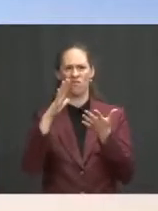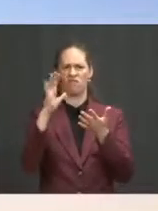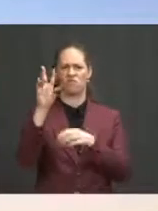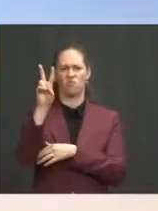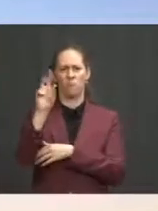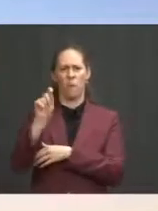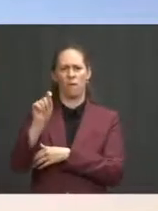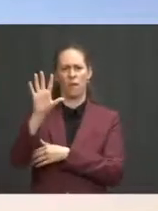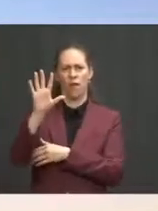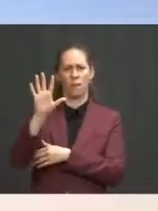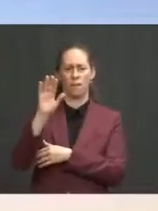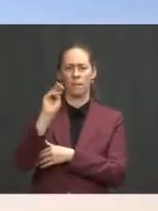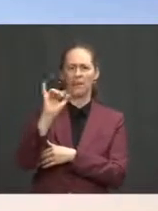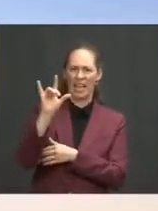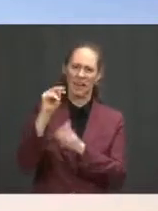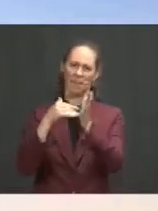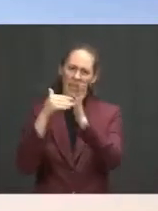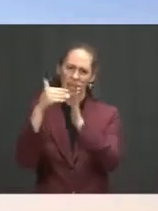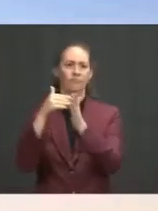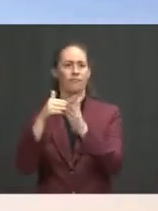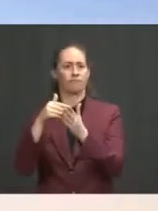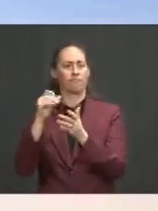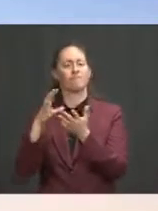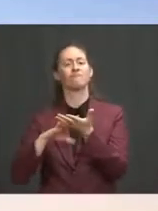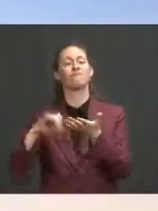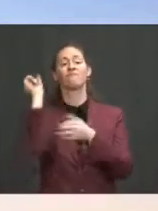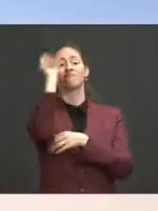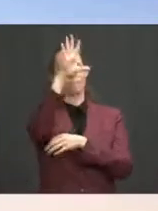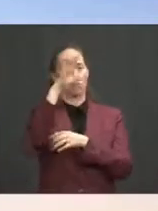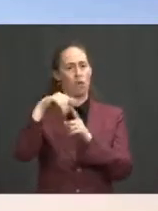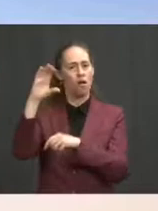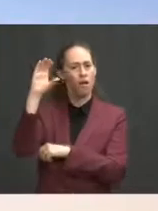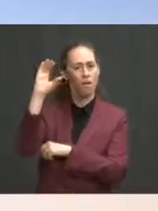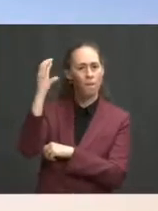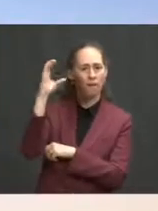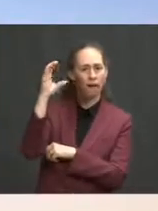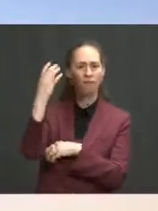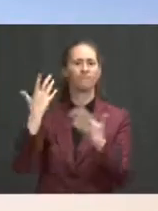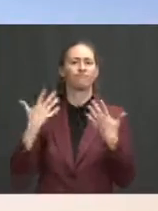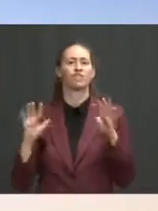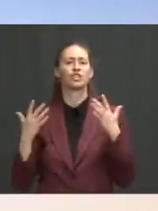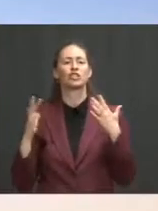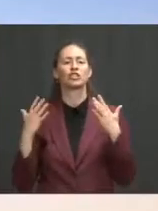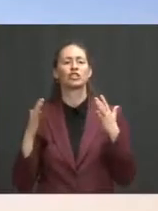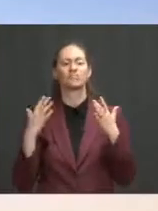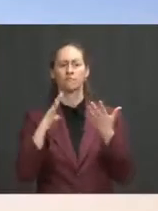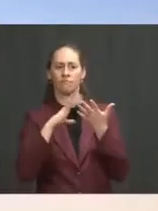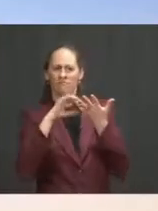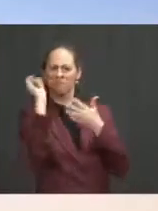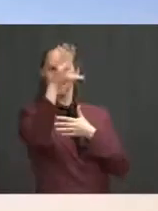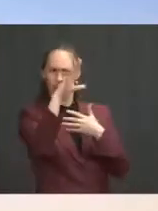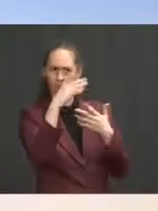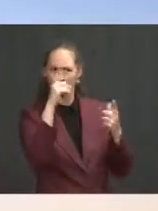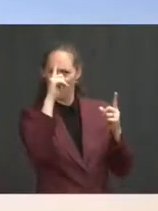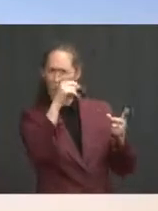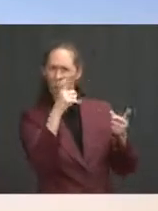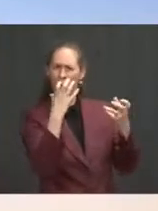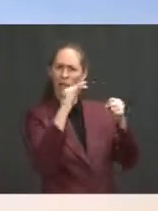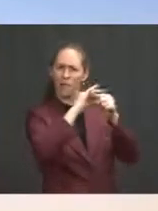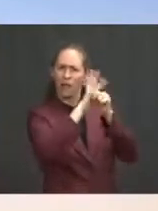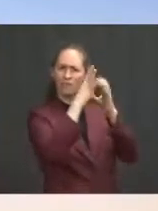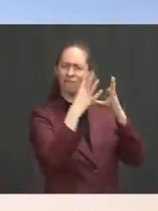Johnson & Johnson vaccines to Colombia as a part of our continued effort to end the virus everywhere. Finally,